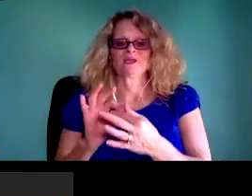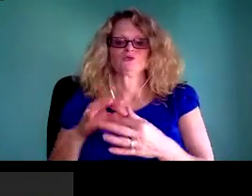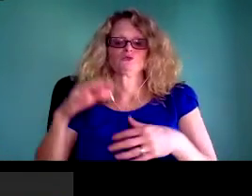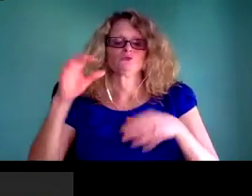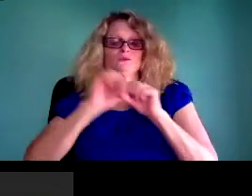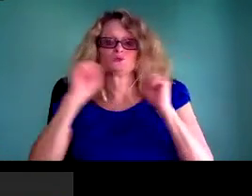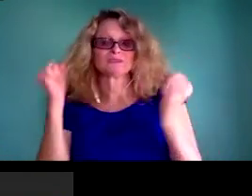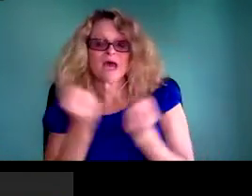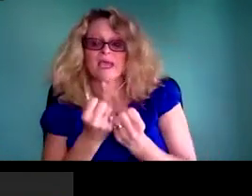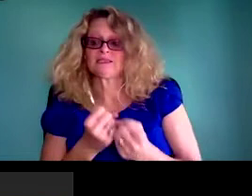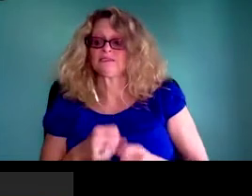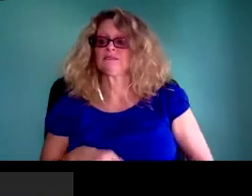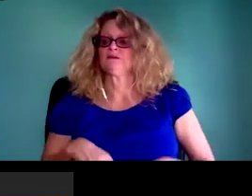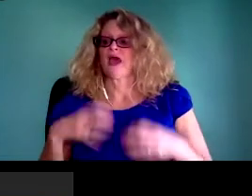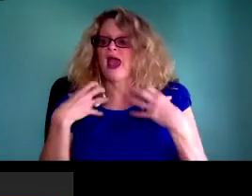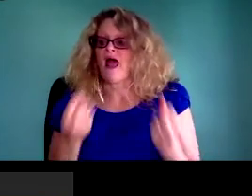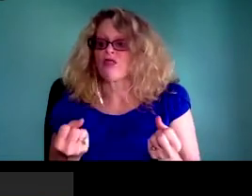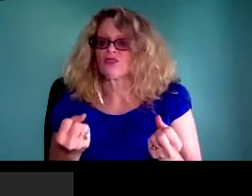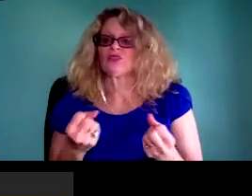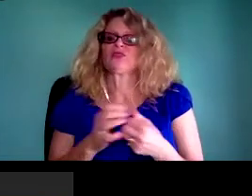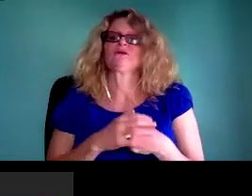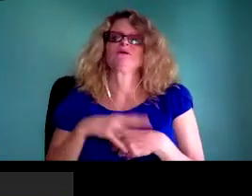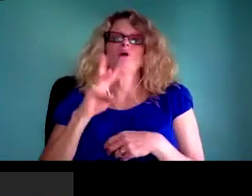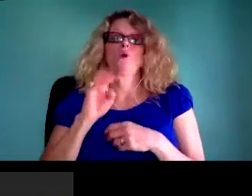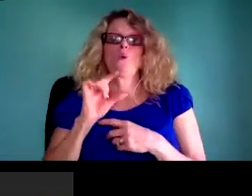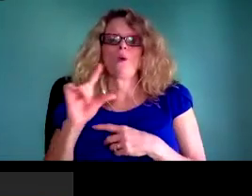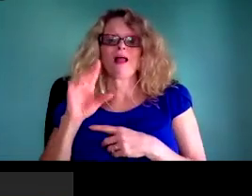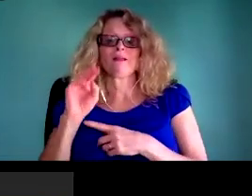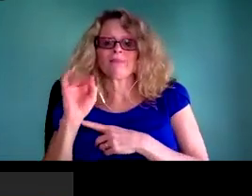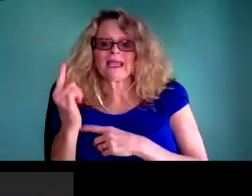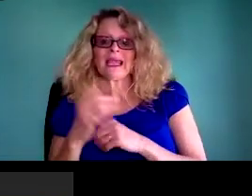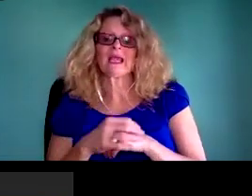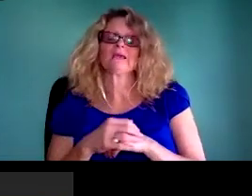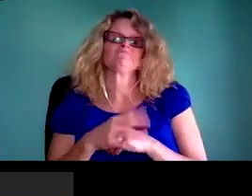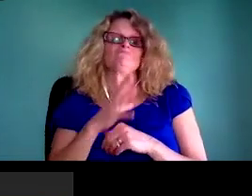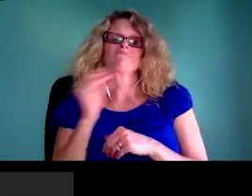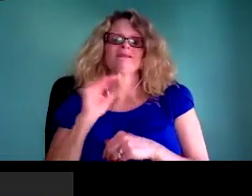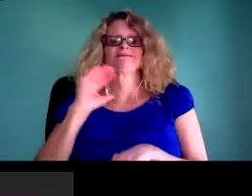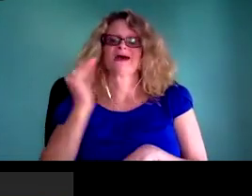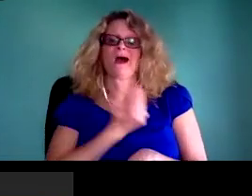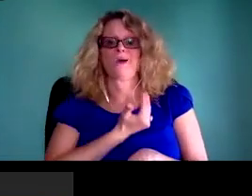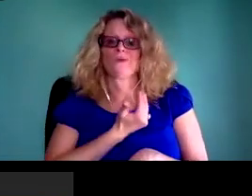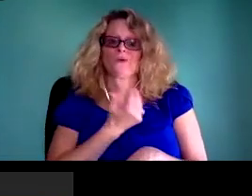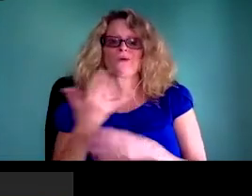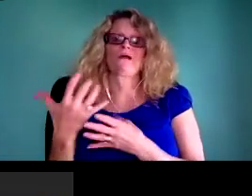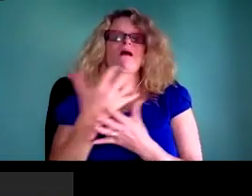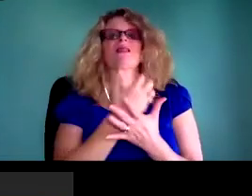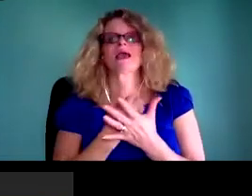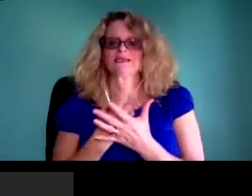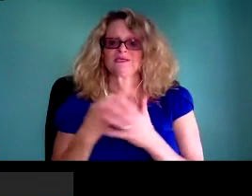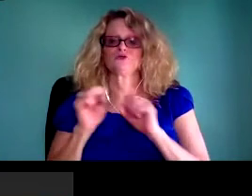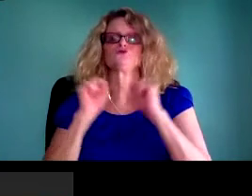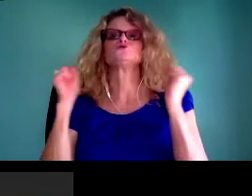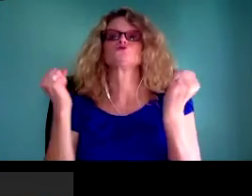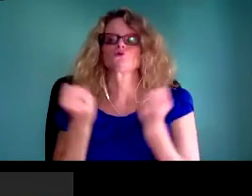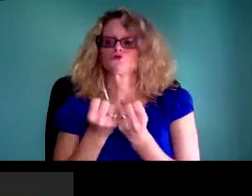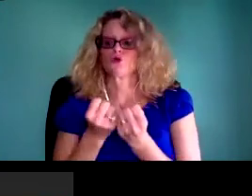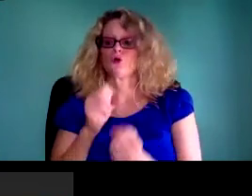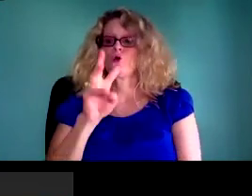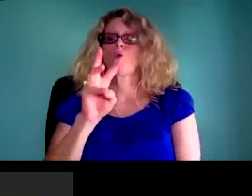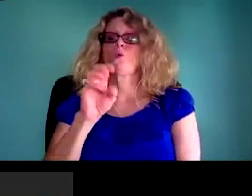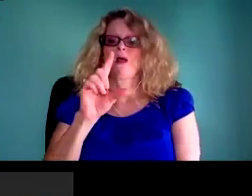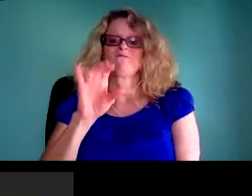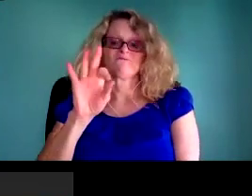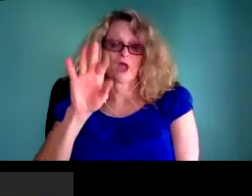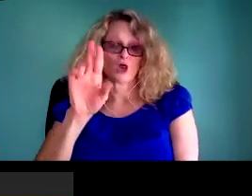think are really important. One of the things that we need so desperately in order to support the community of librarians